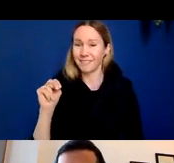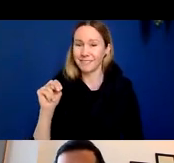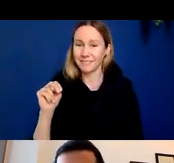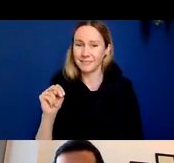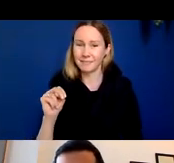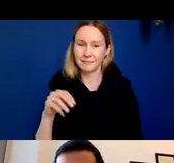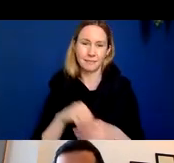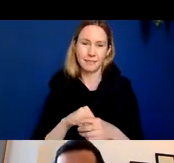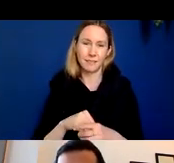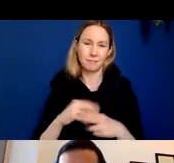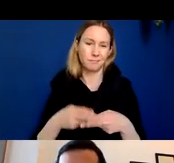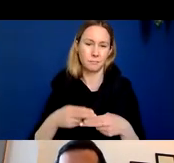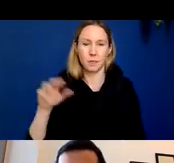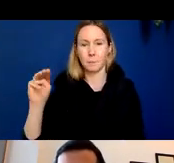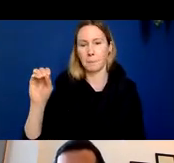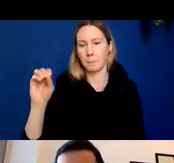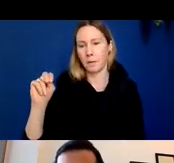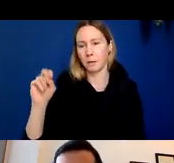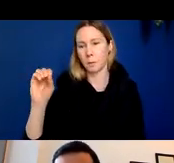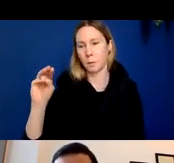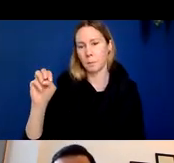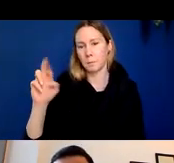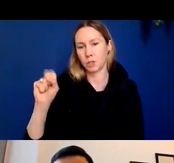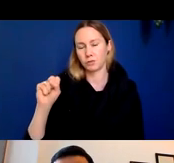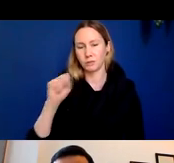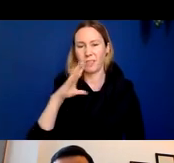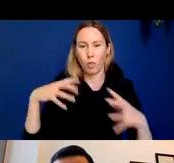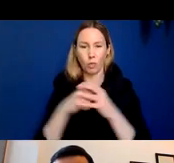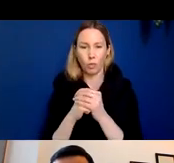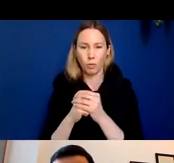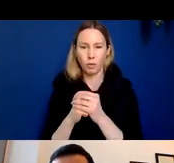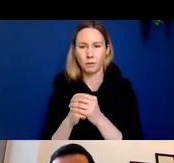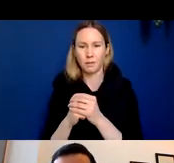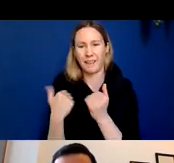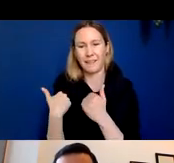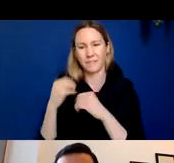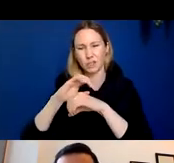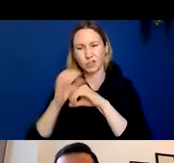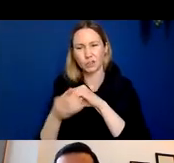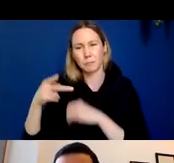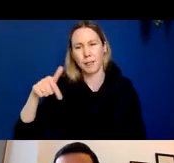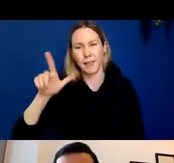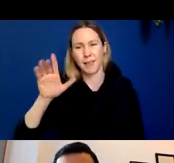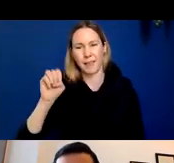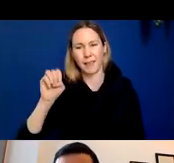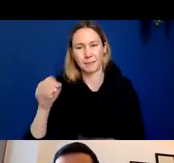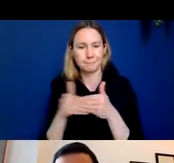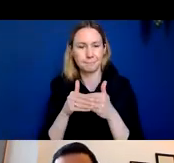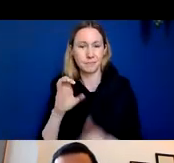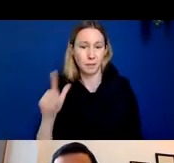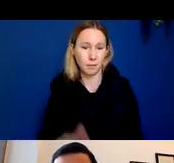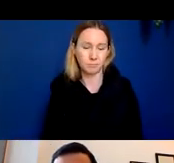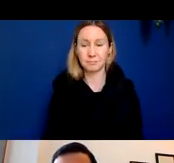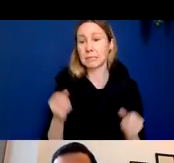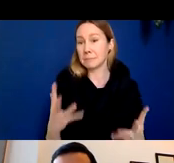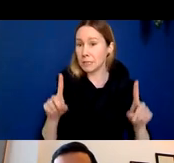things called monomers. And these monomers kind of glom together and form plaques around brain cells. And there have been multiple clinical trials that